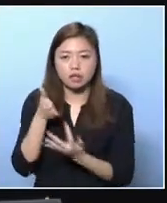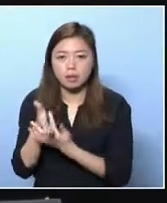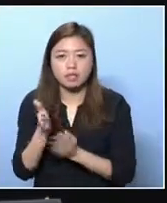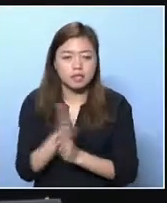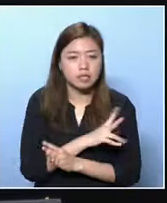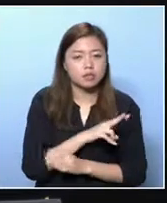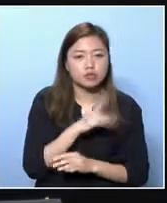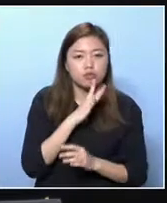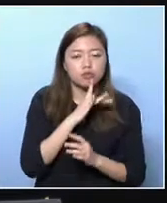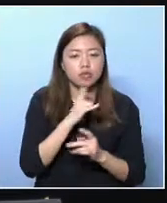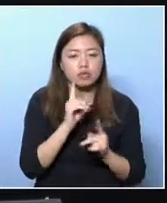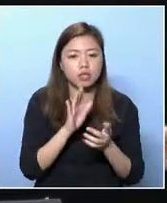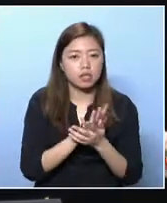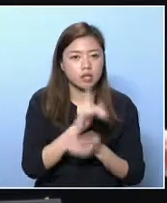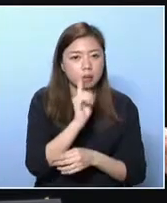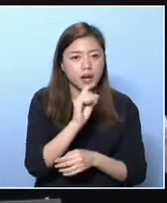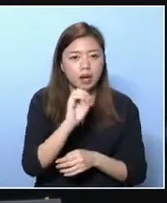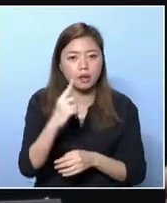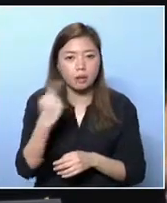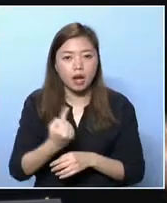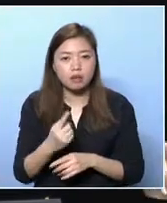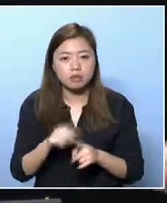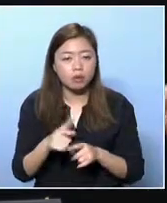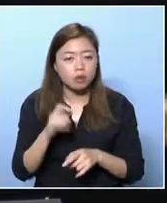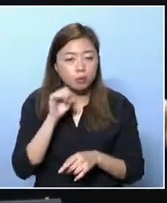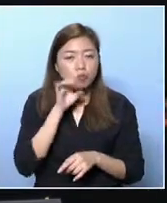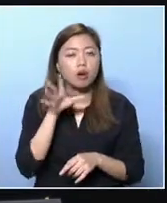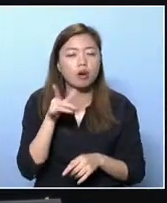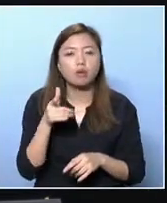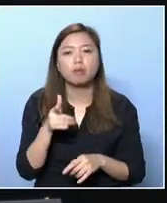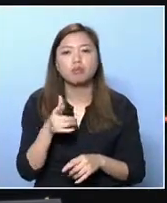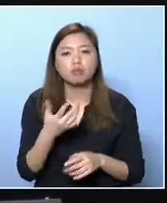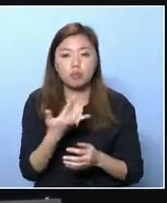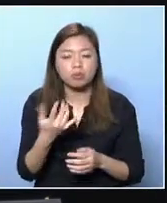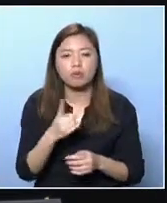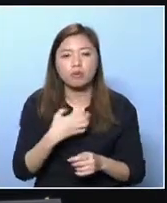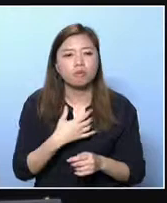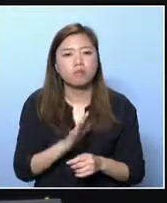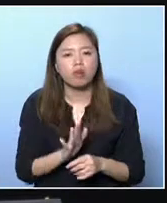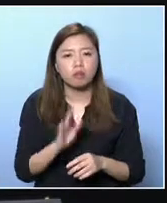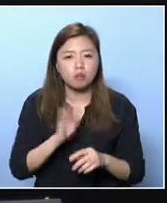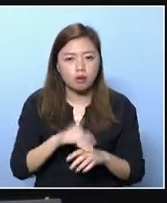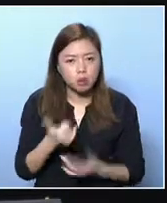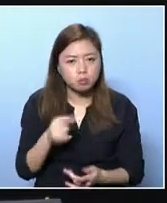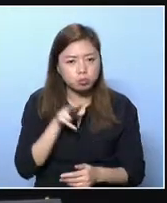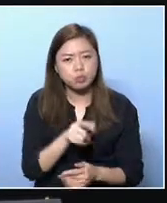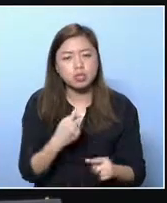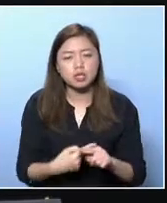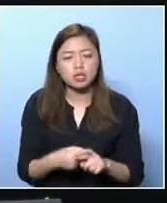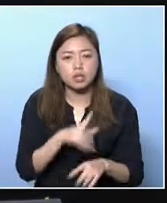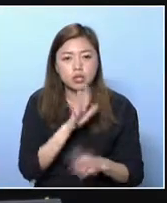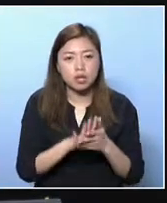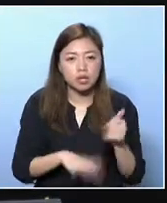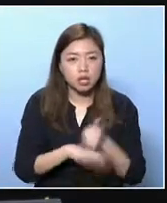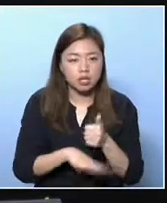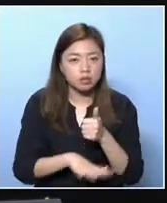so that we can further improve? 1.01 million